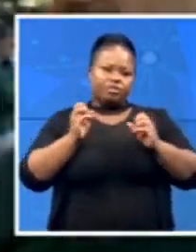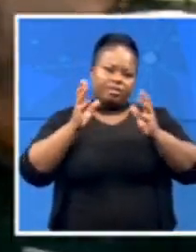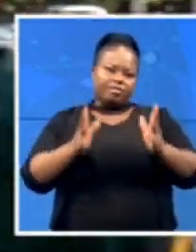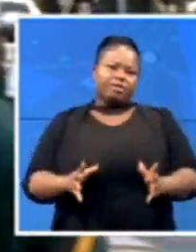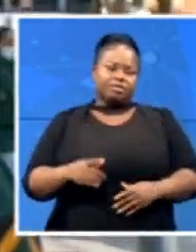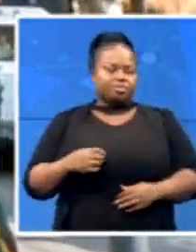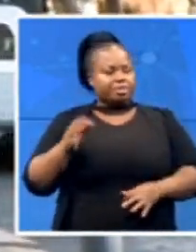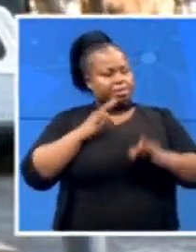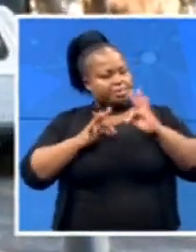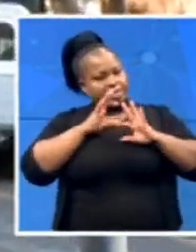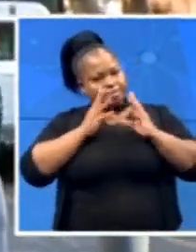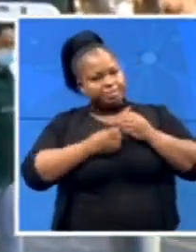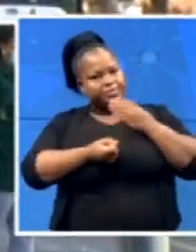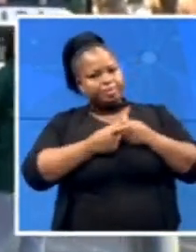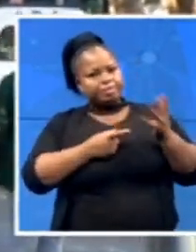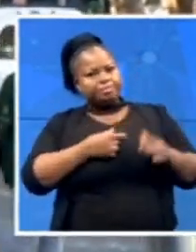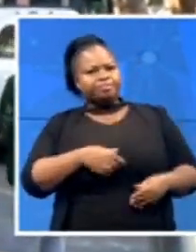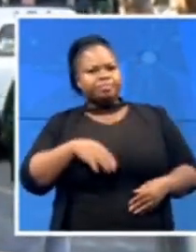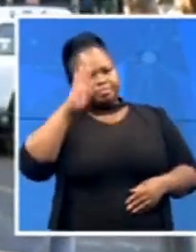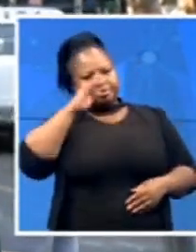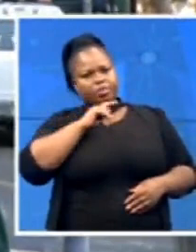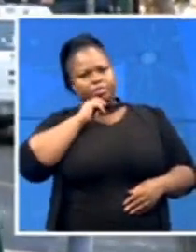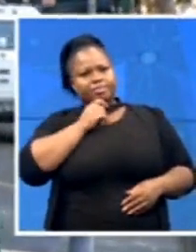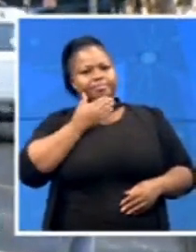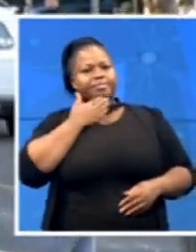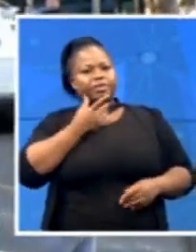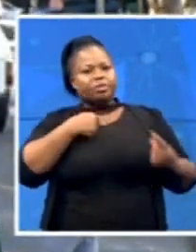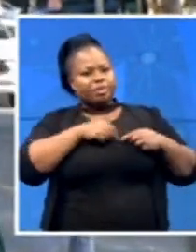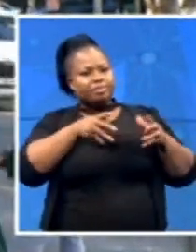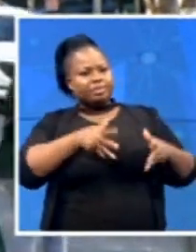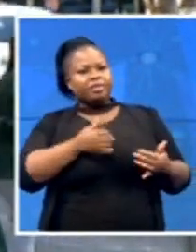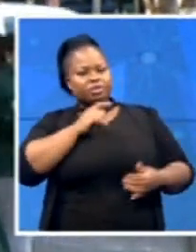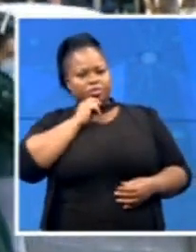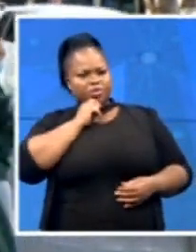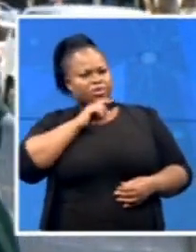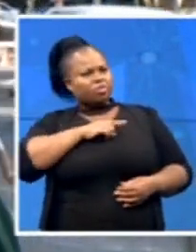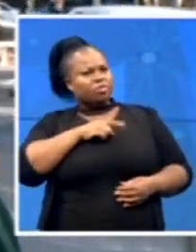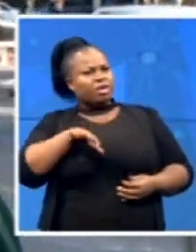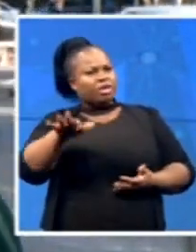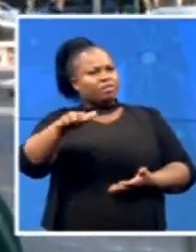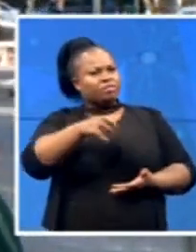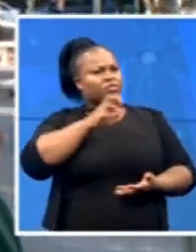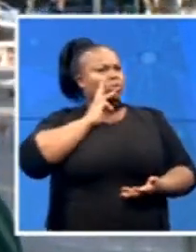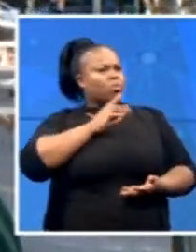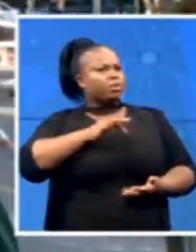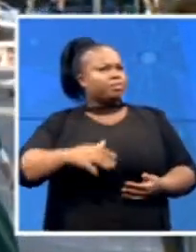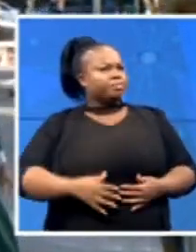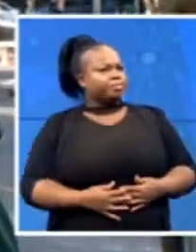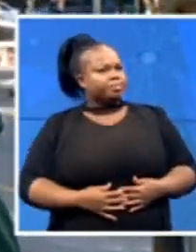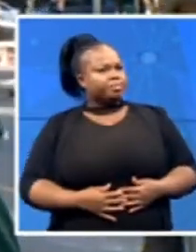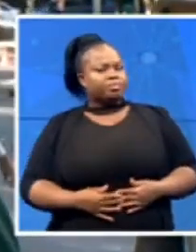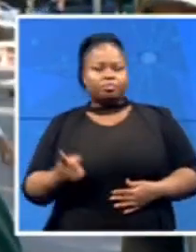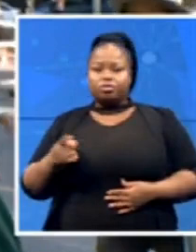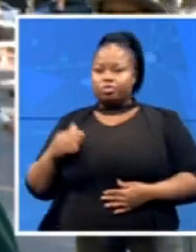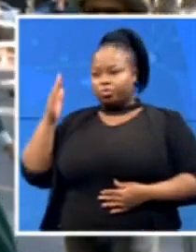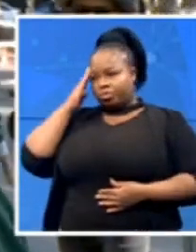Ali and thank you so much for having us this morning and being here. Why are you collecting water? As we know, when the floods occurred in the KZN,